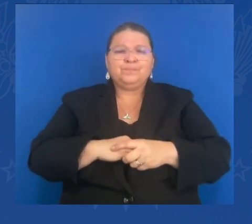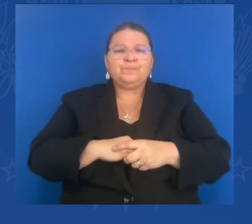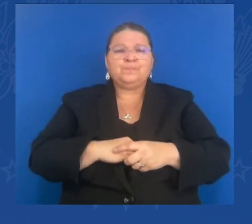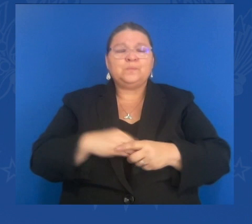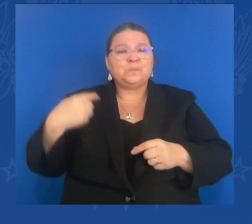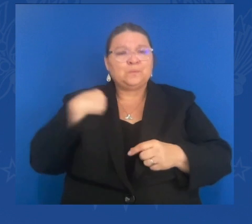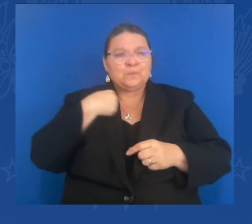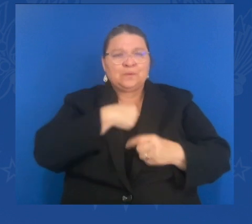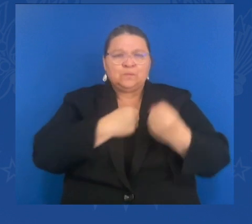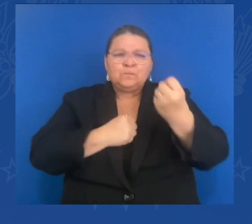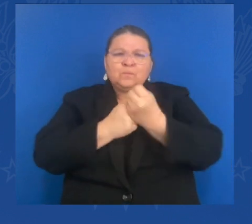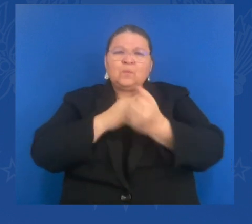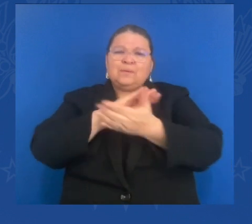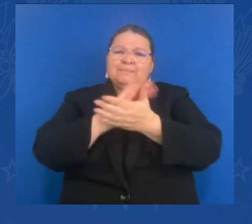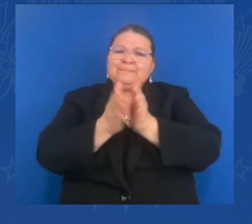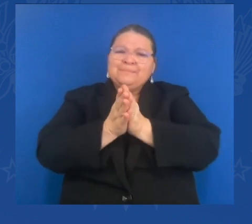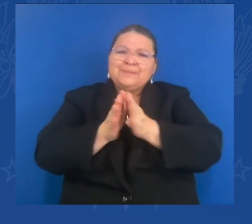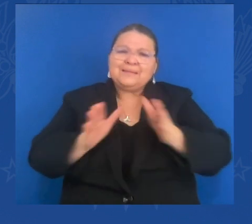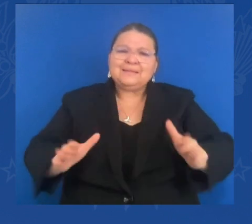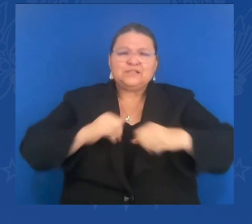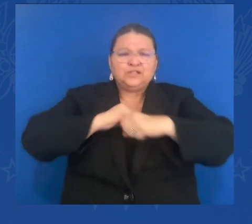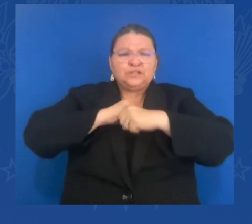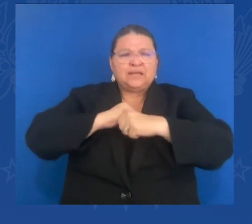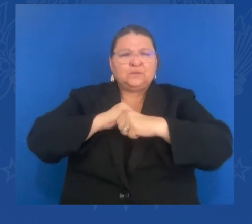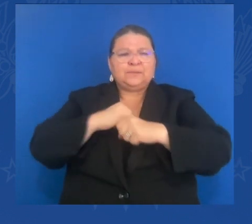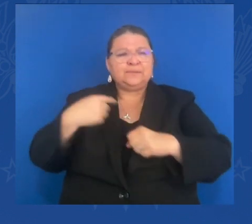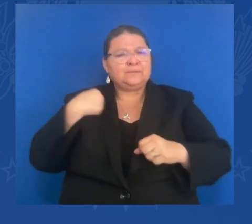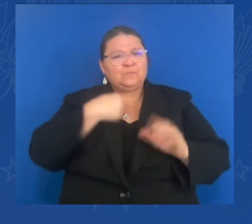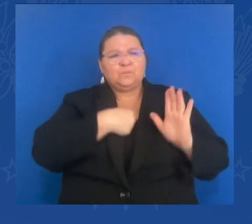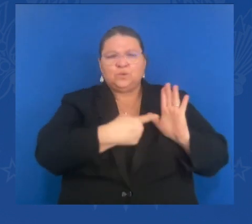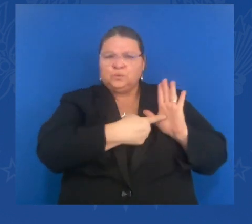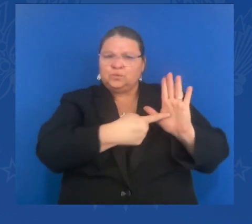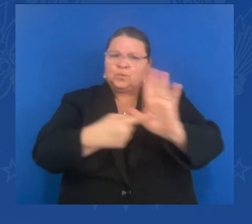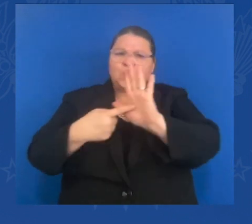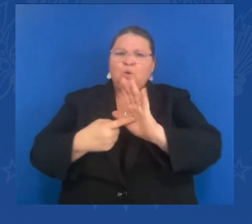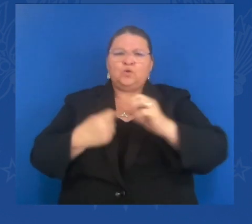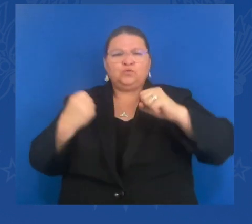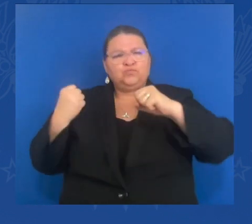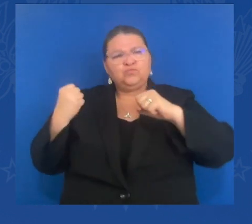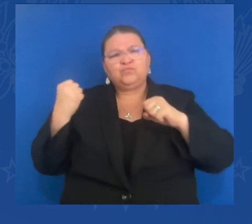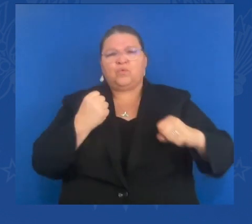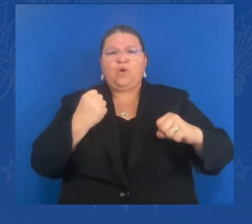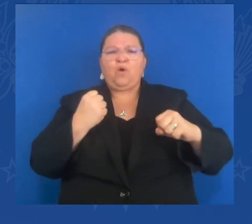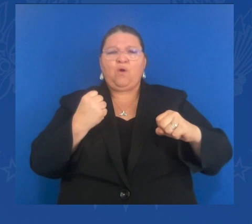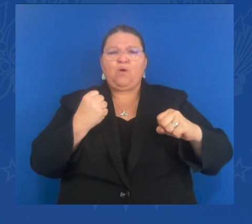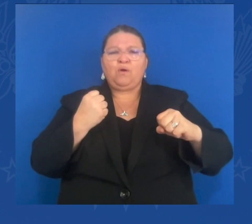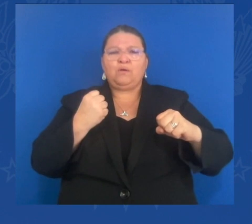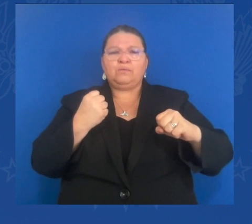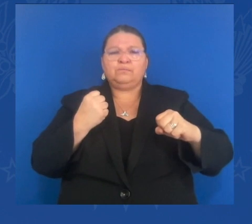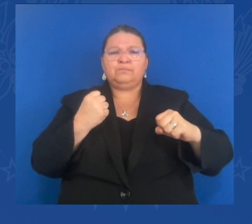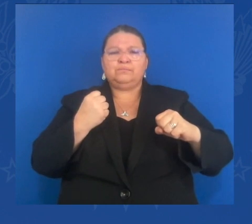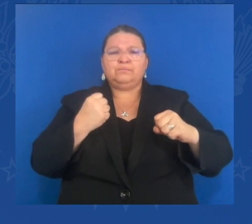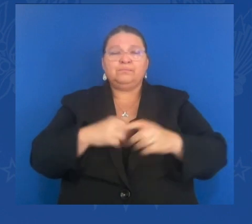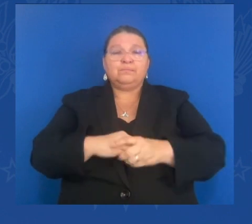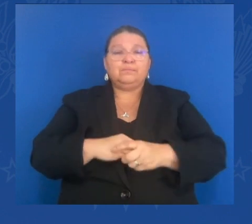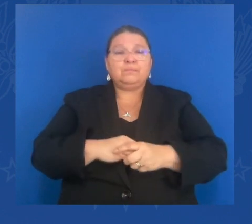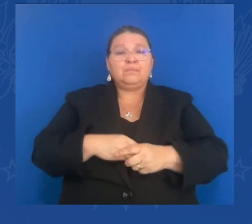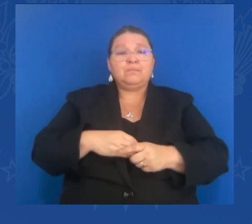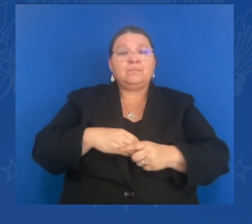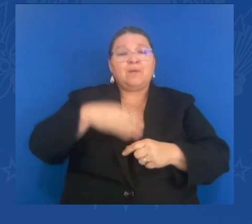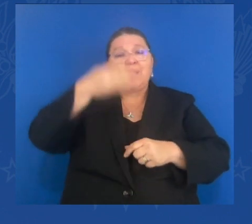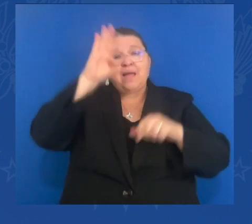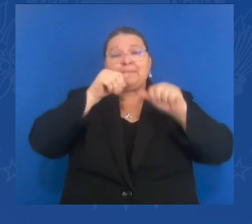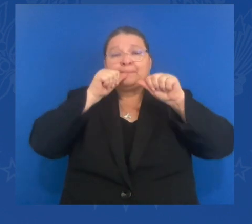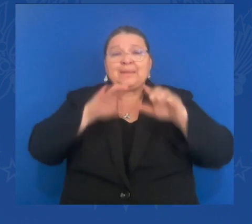our strength, and we will not falter. God bless all of you. God bless Ukraine, and God bless our